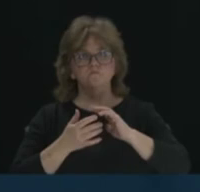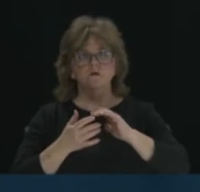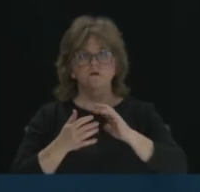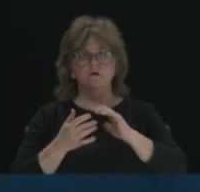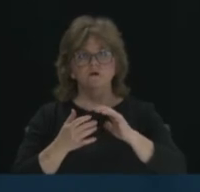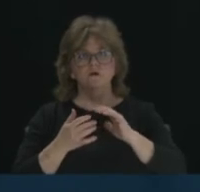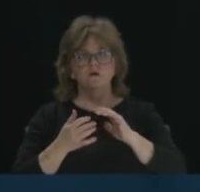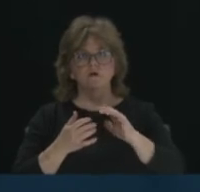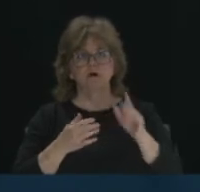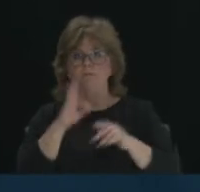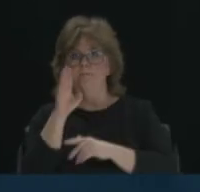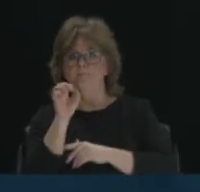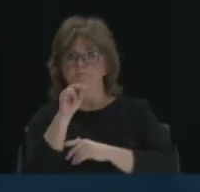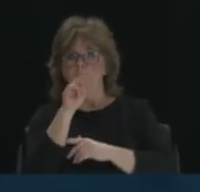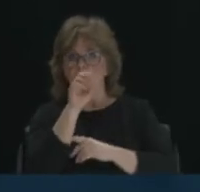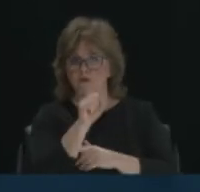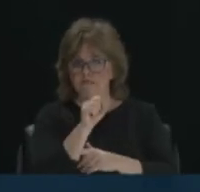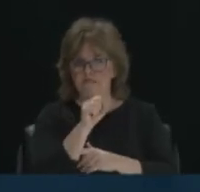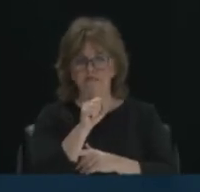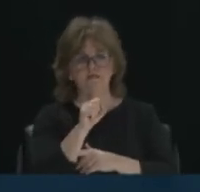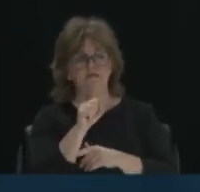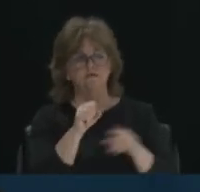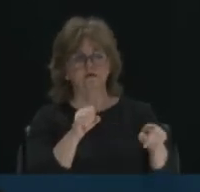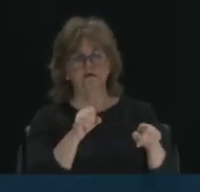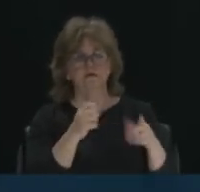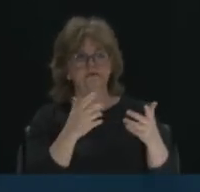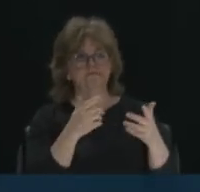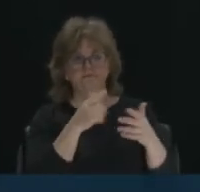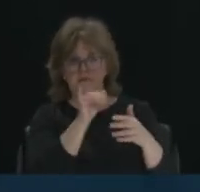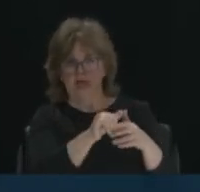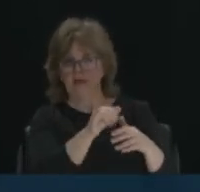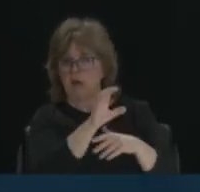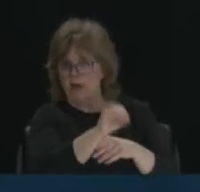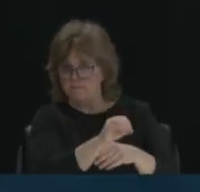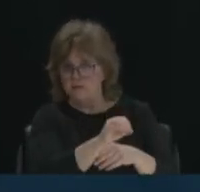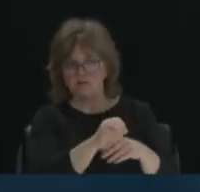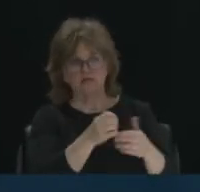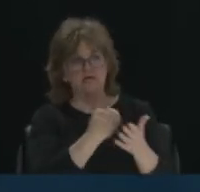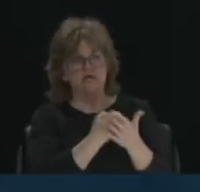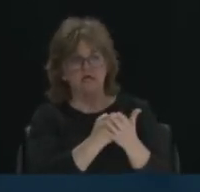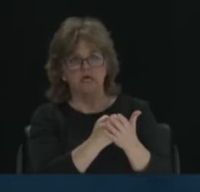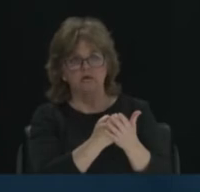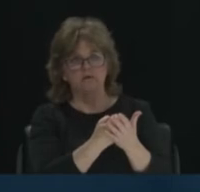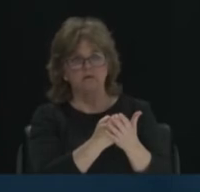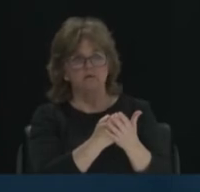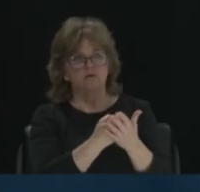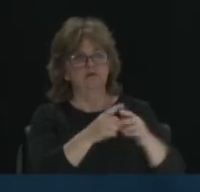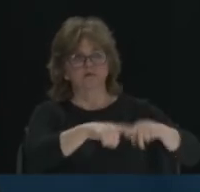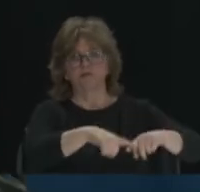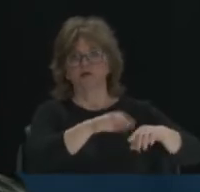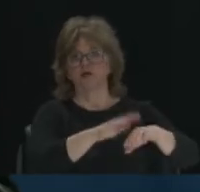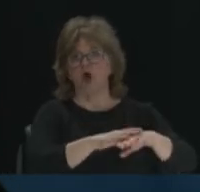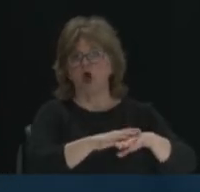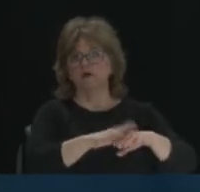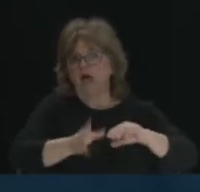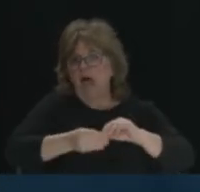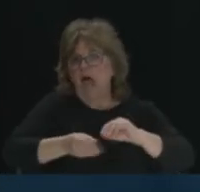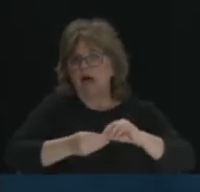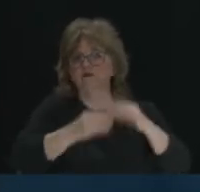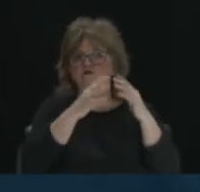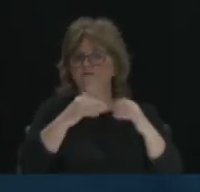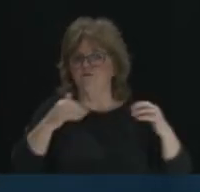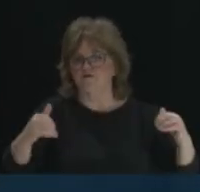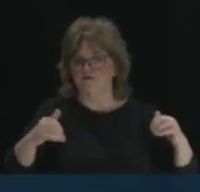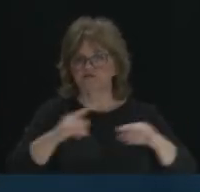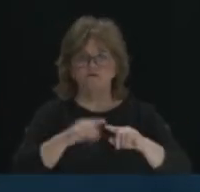bonuses, tying their income to diversity metrics. There need to be some diversity metrics